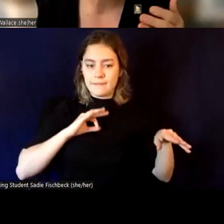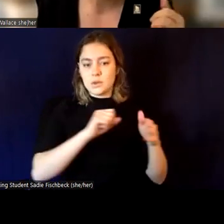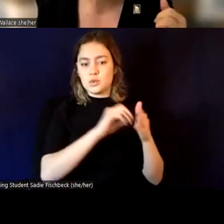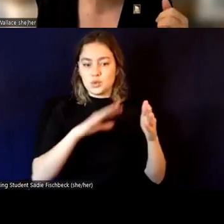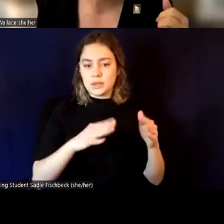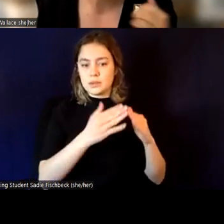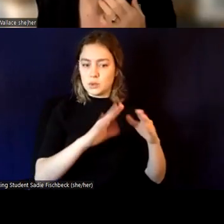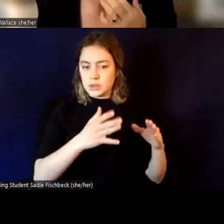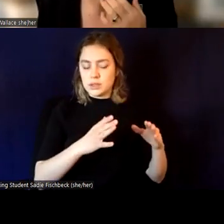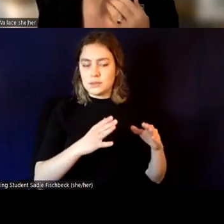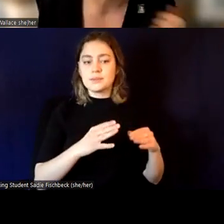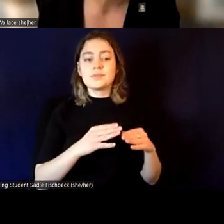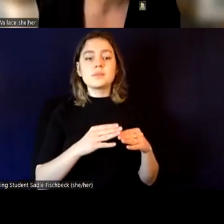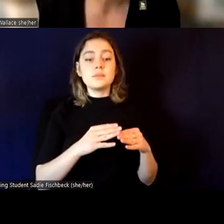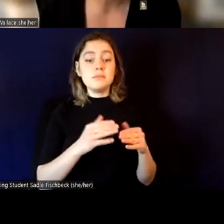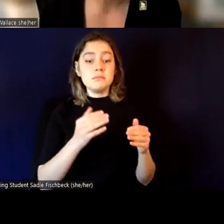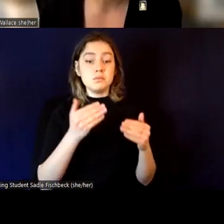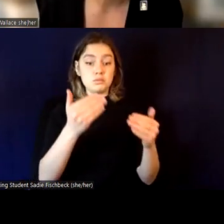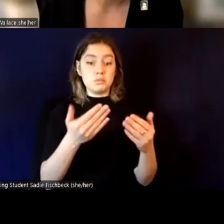and, and Erica and Quinn, you could chime in.